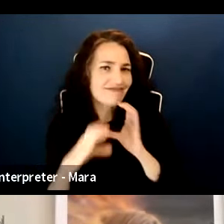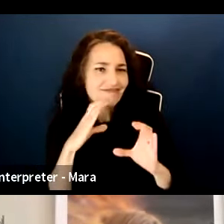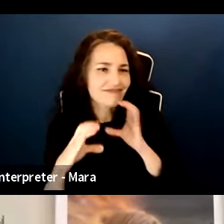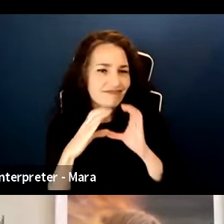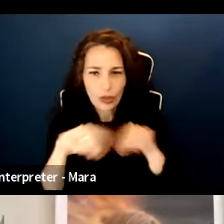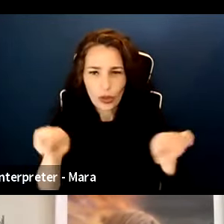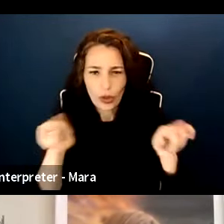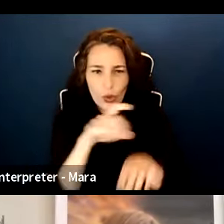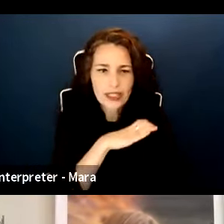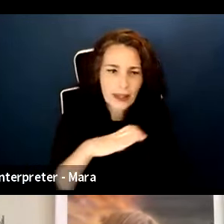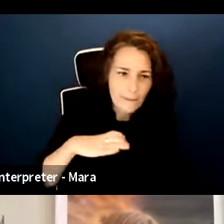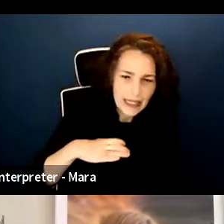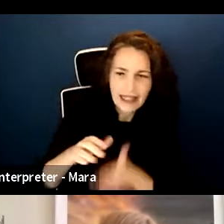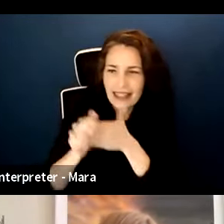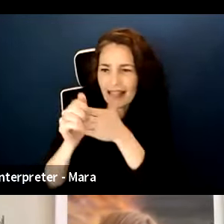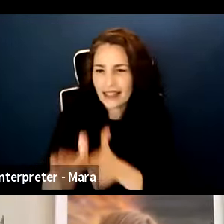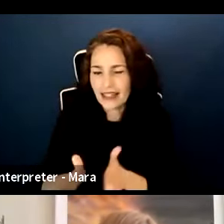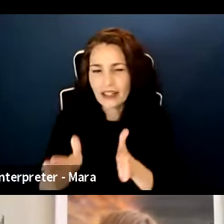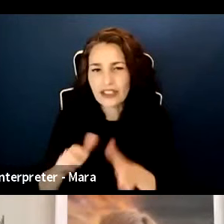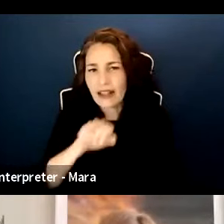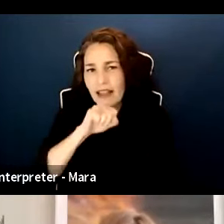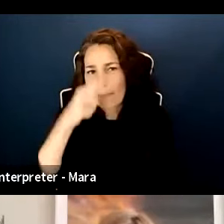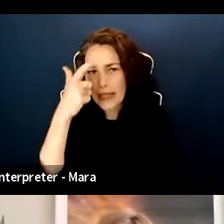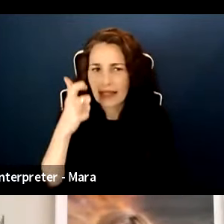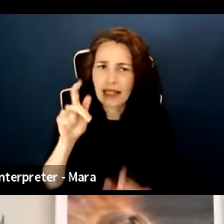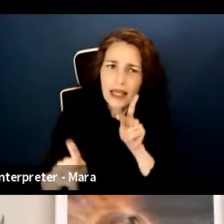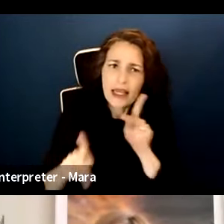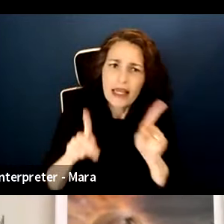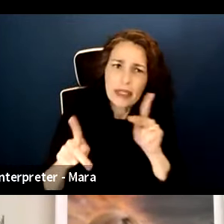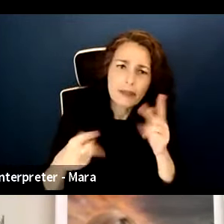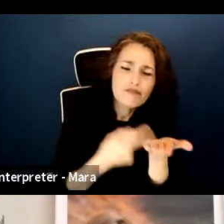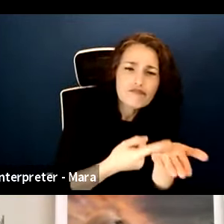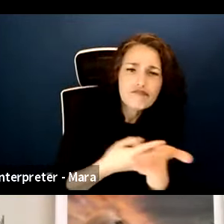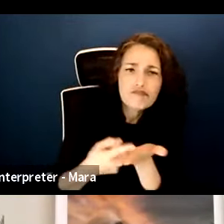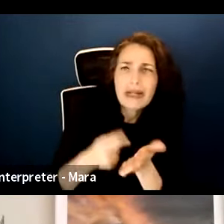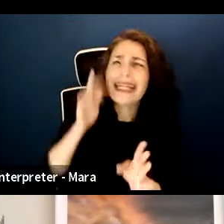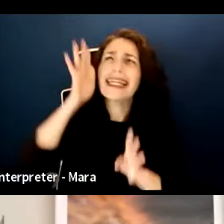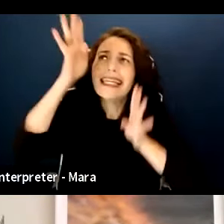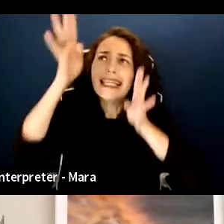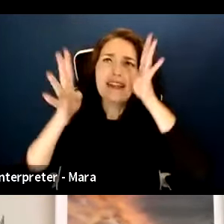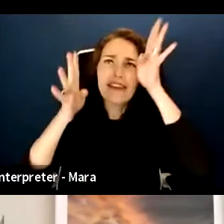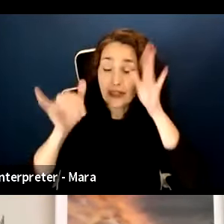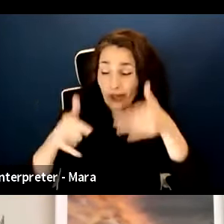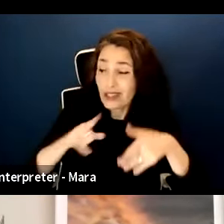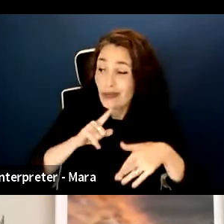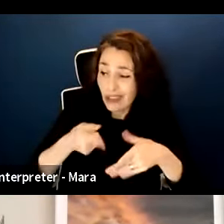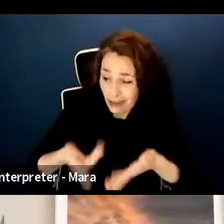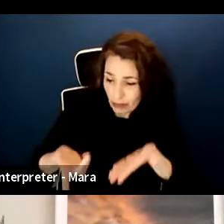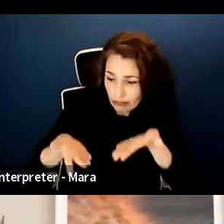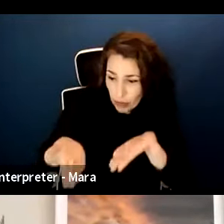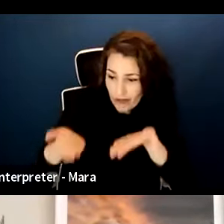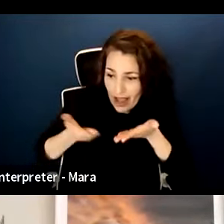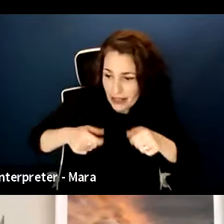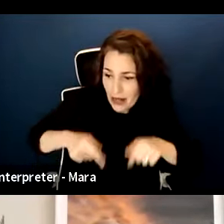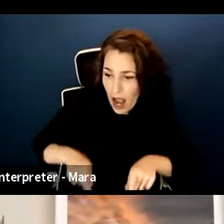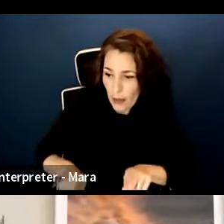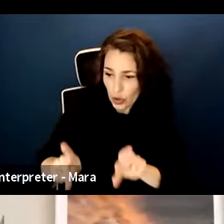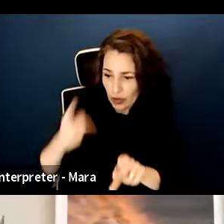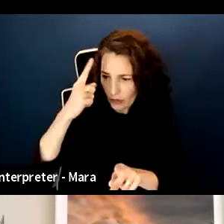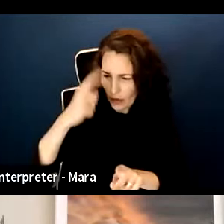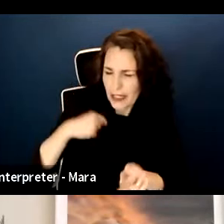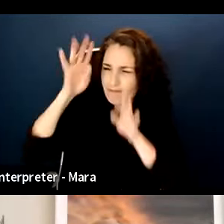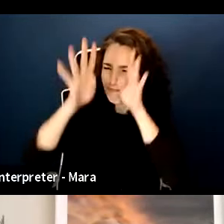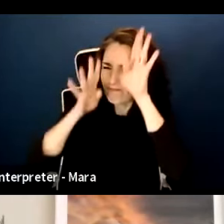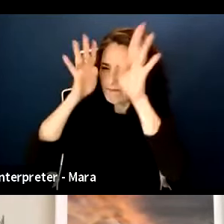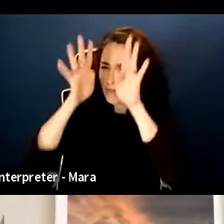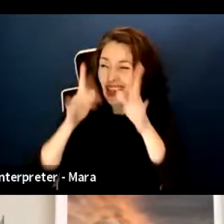and leaders, I love this. People always talk about innovating. This gives me a chance to innovate. Are there any good resources as